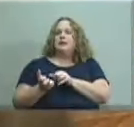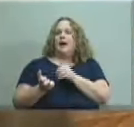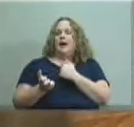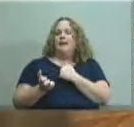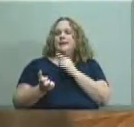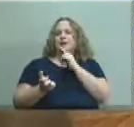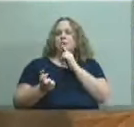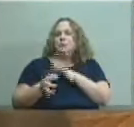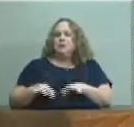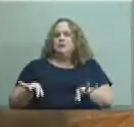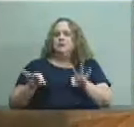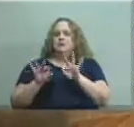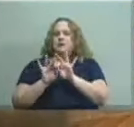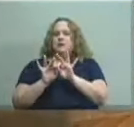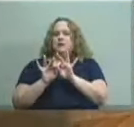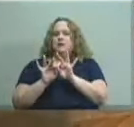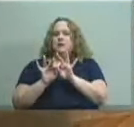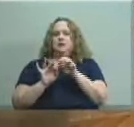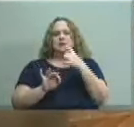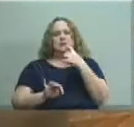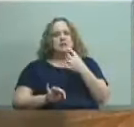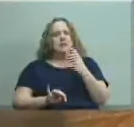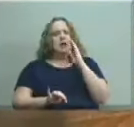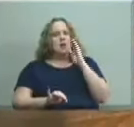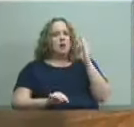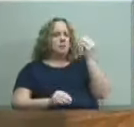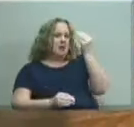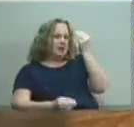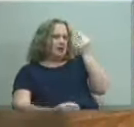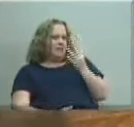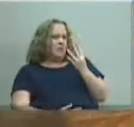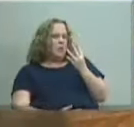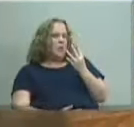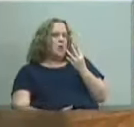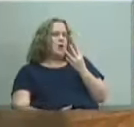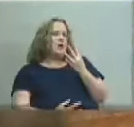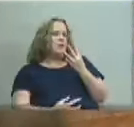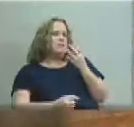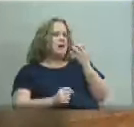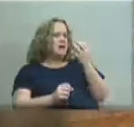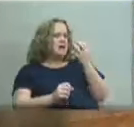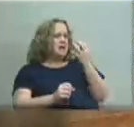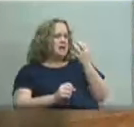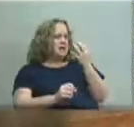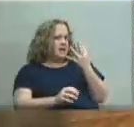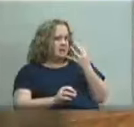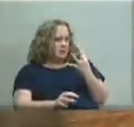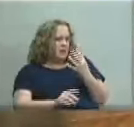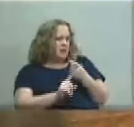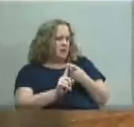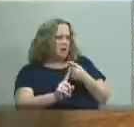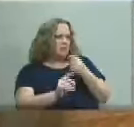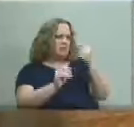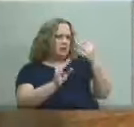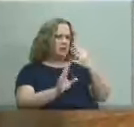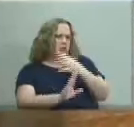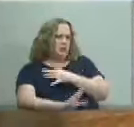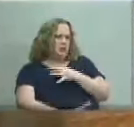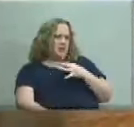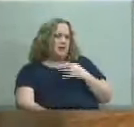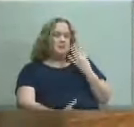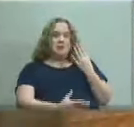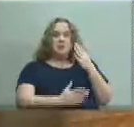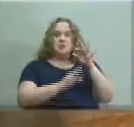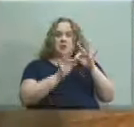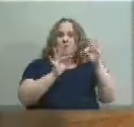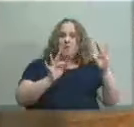um it says they would be informed by input received from teachers parents staff and community members my fear is there might be a forum